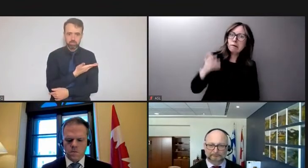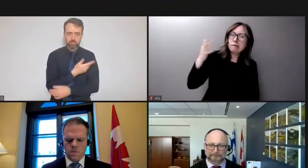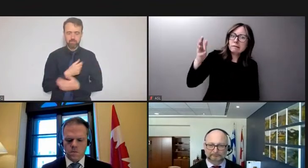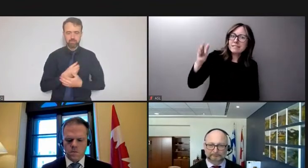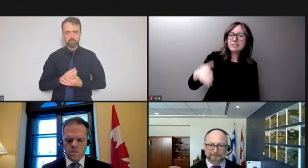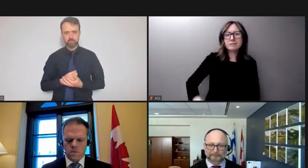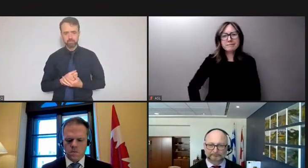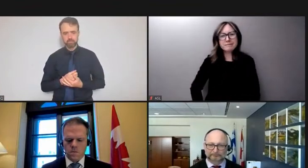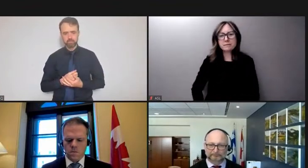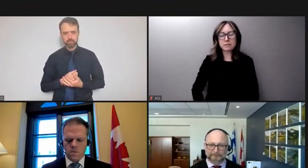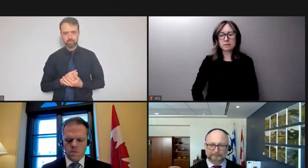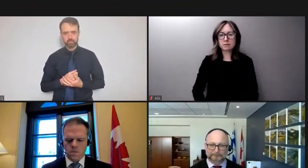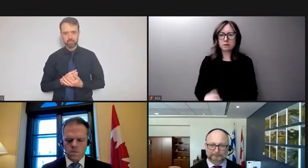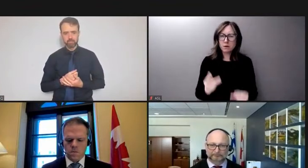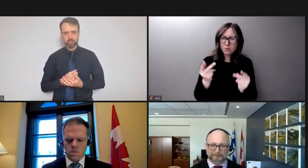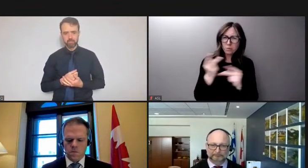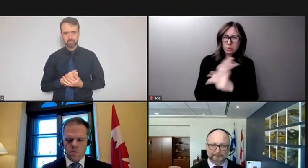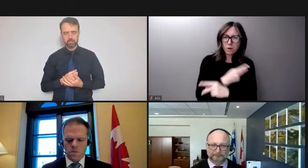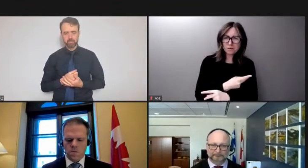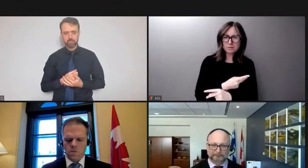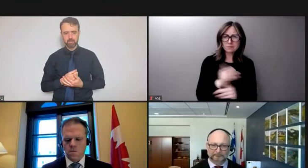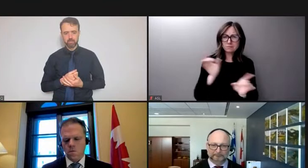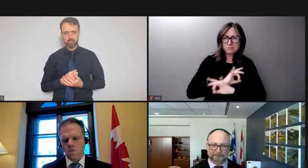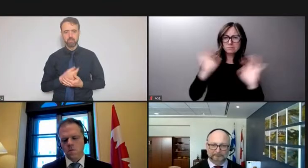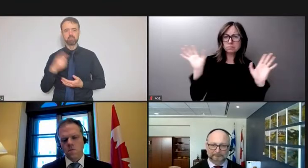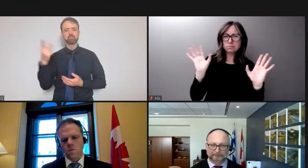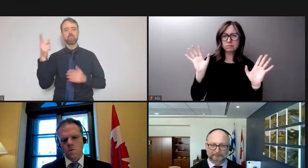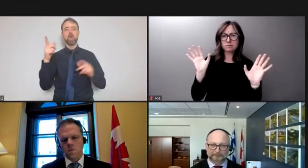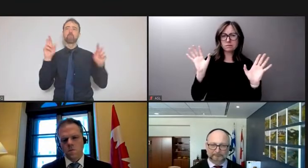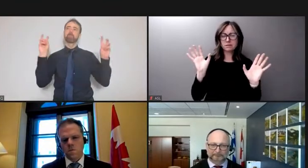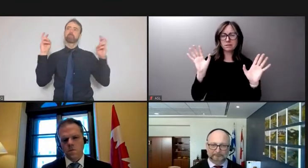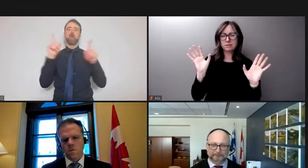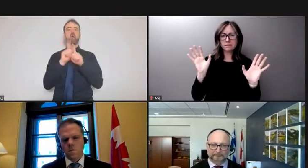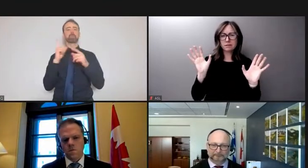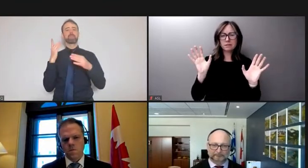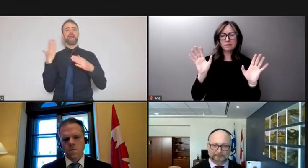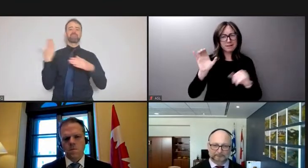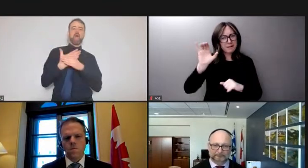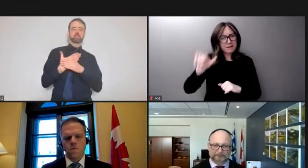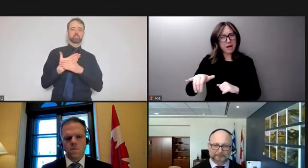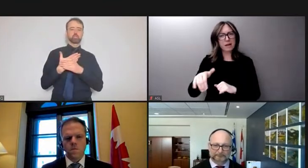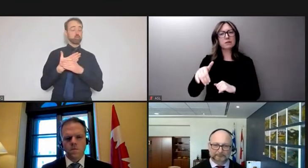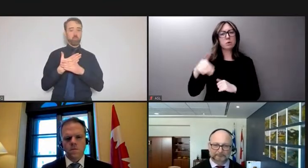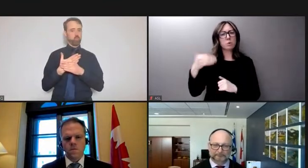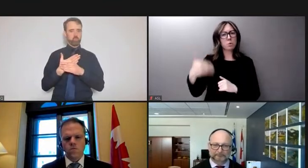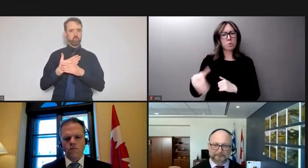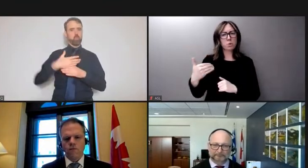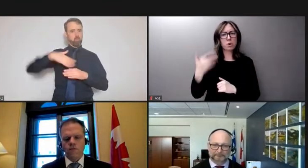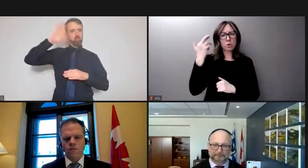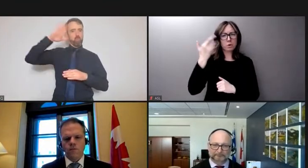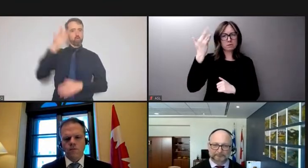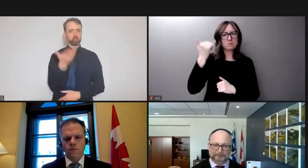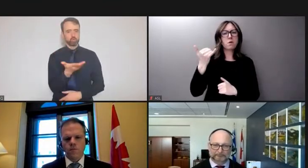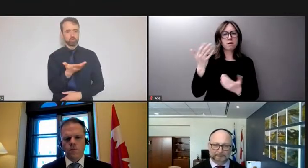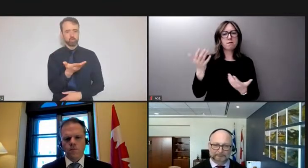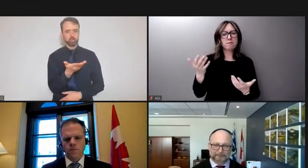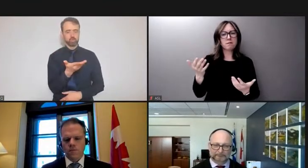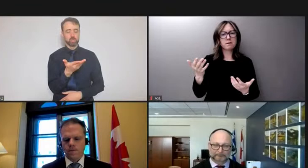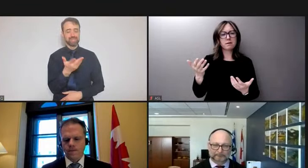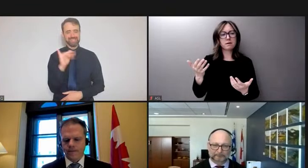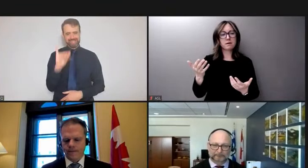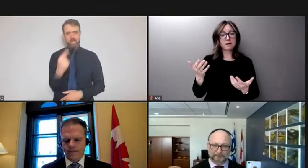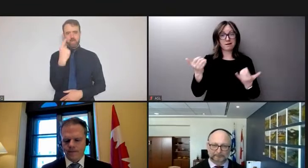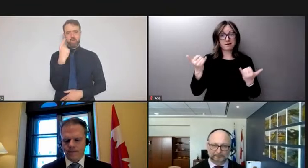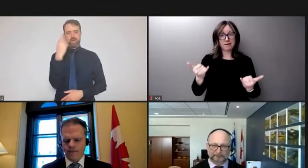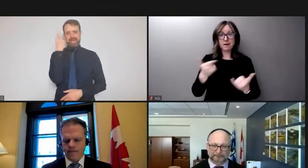It's worse. It's far worse than that. And that is one of the reasons why the operation that is being